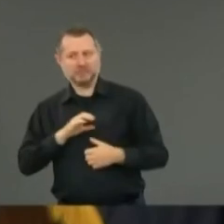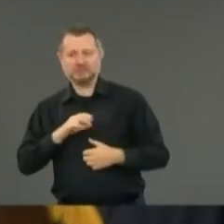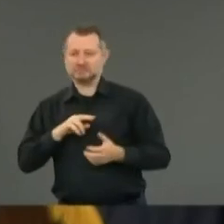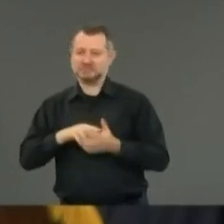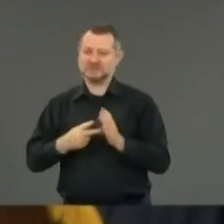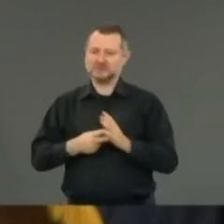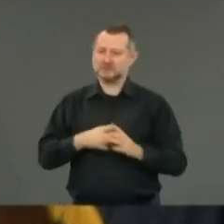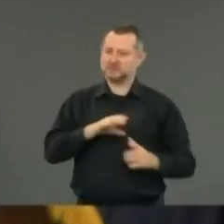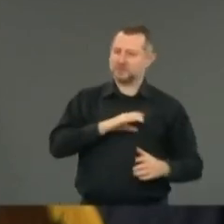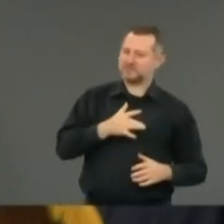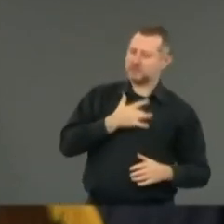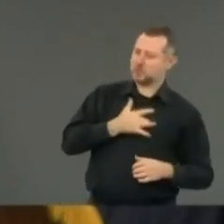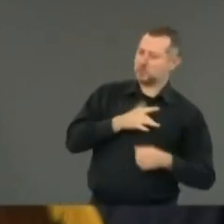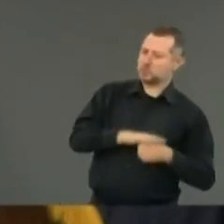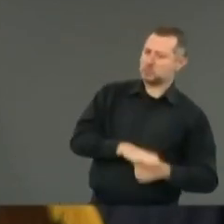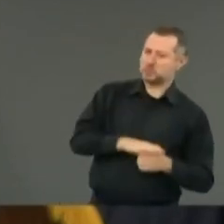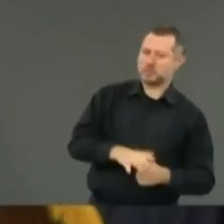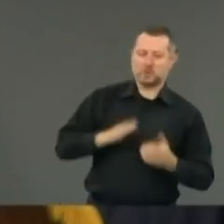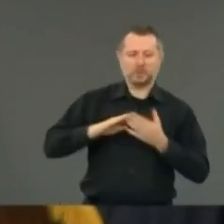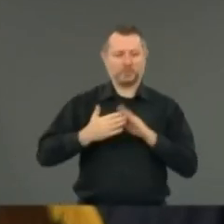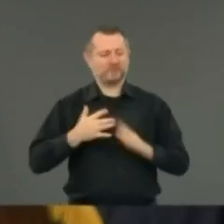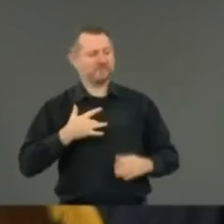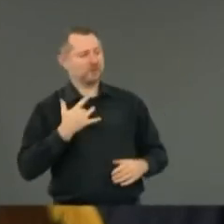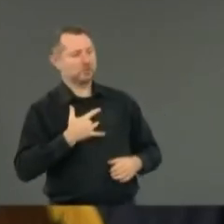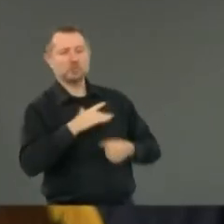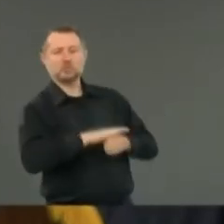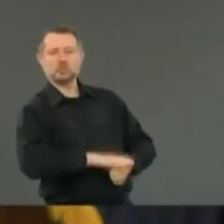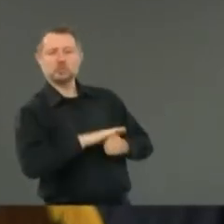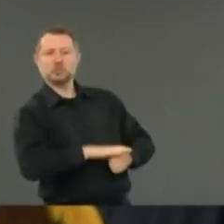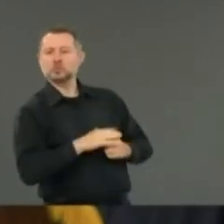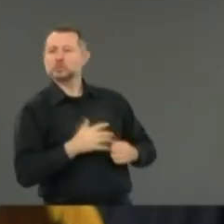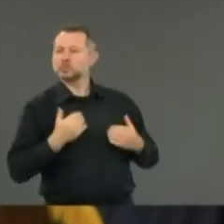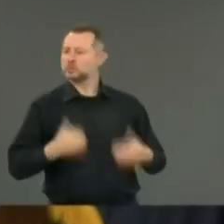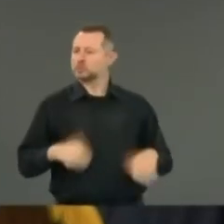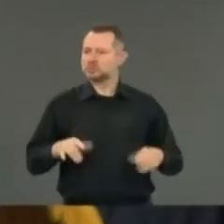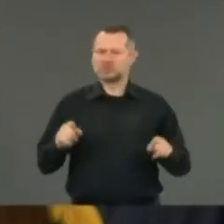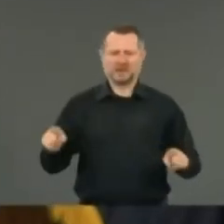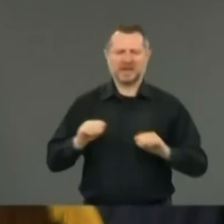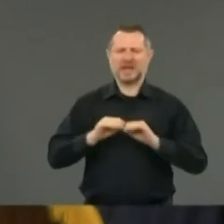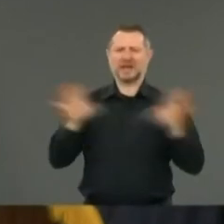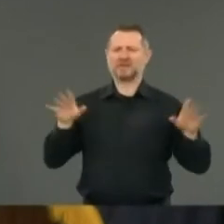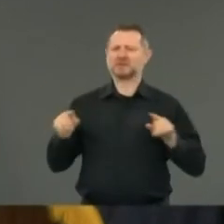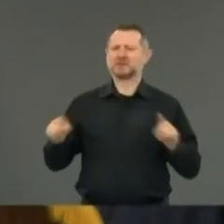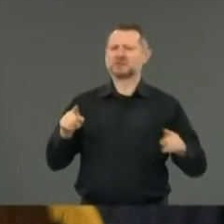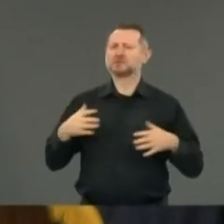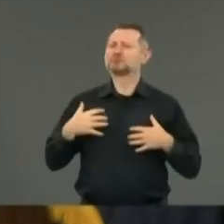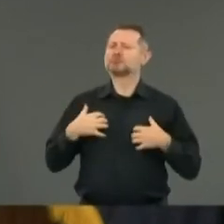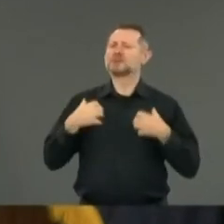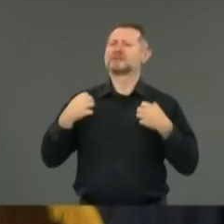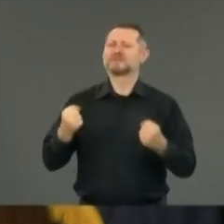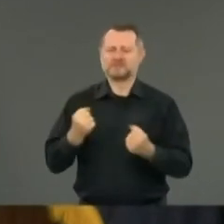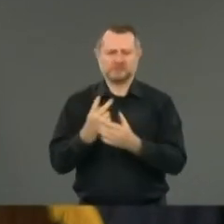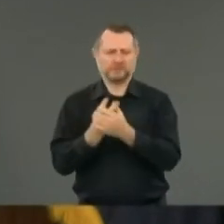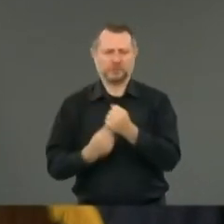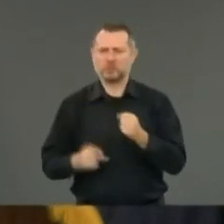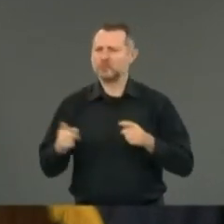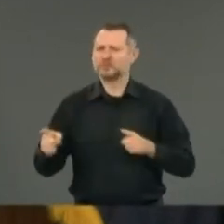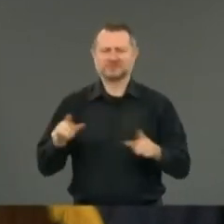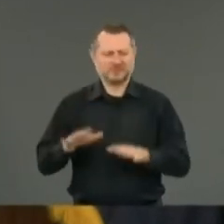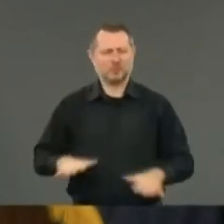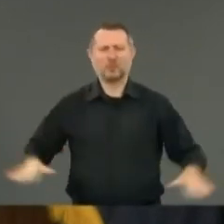sides. There's no doubt about that. We have to heal that. We have to restore that relationship.